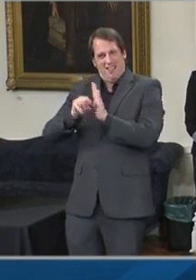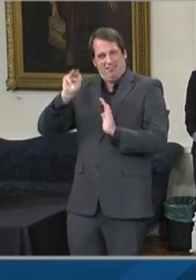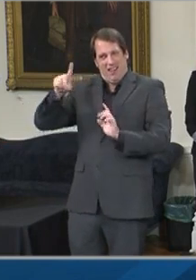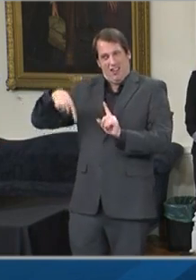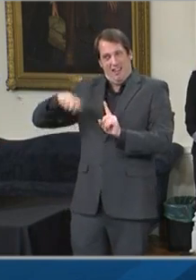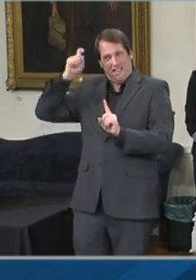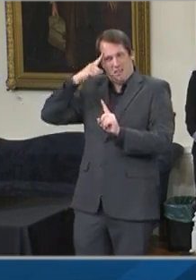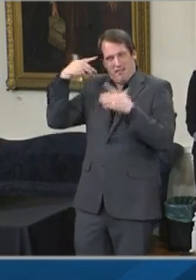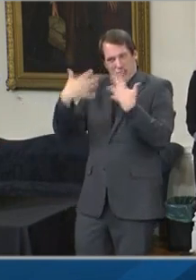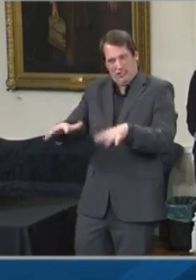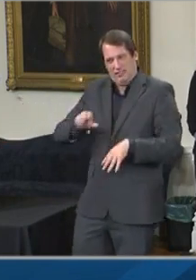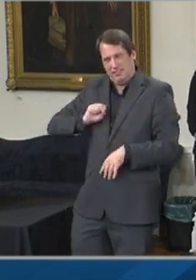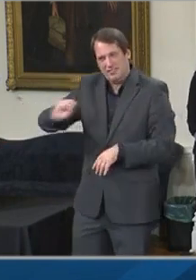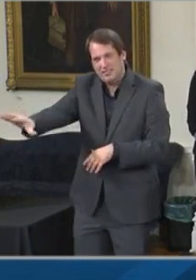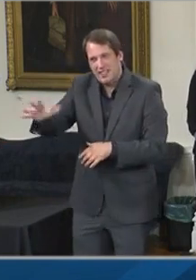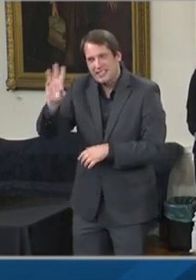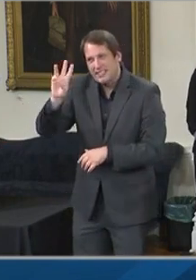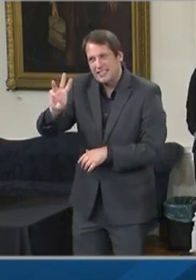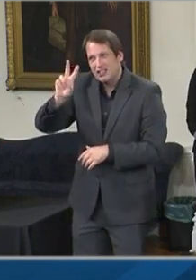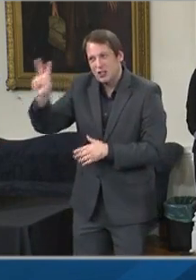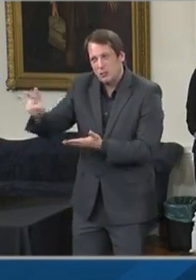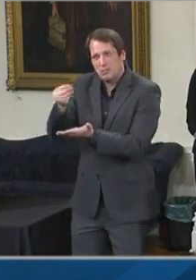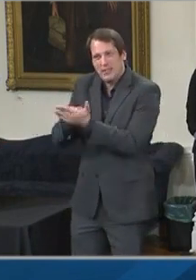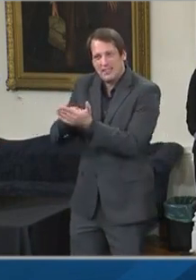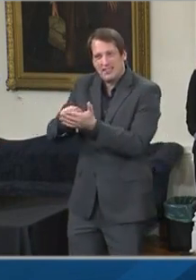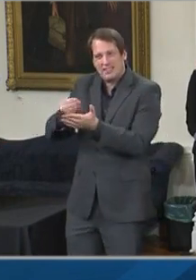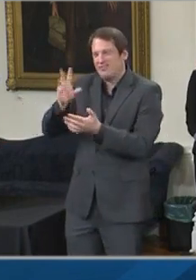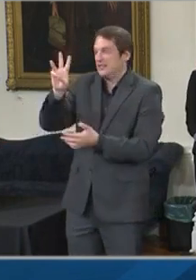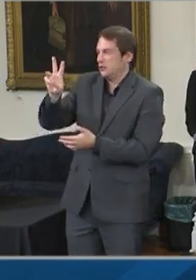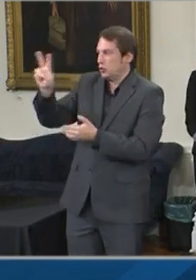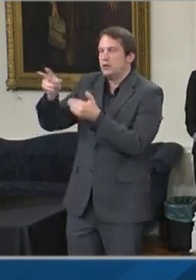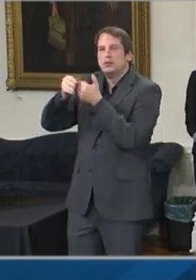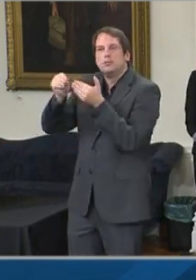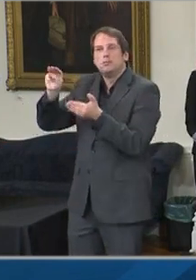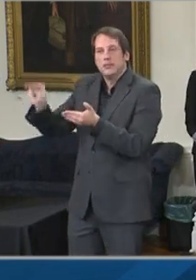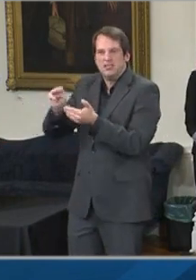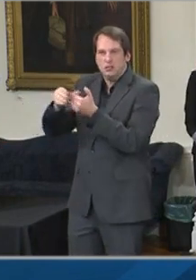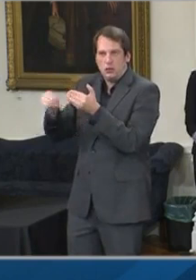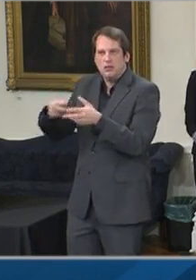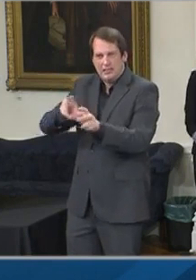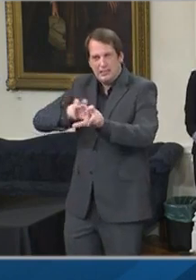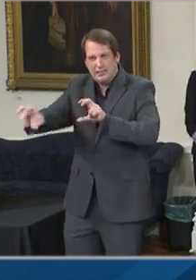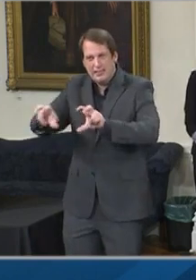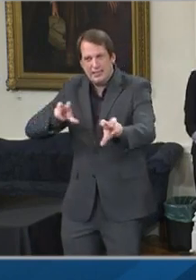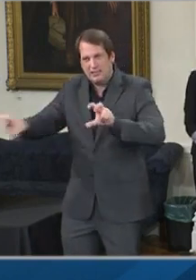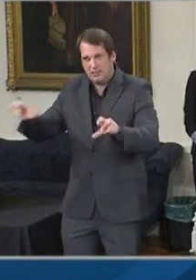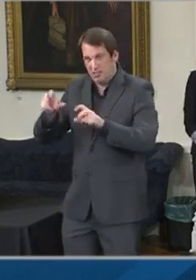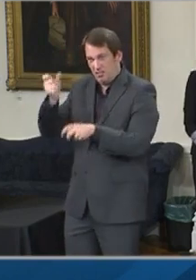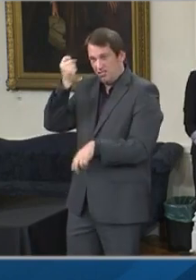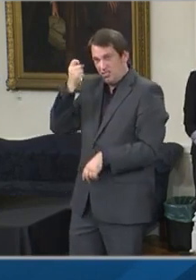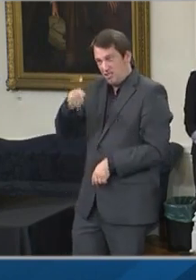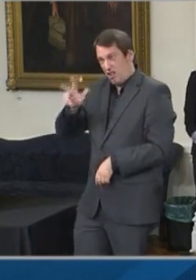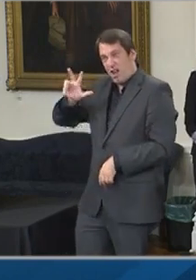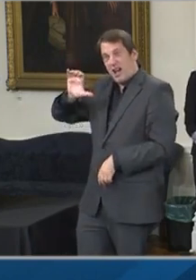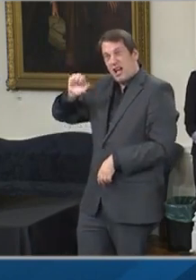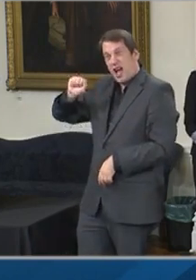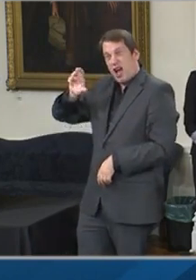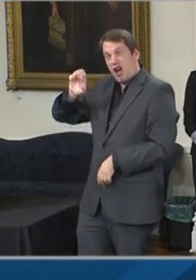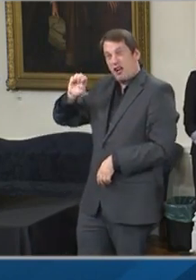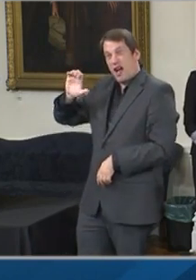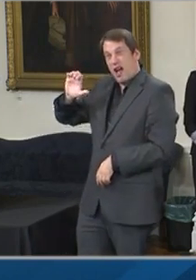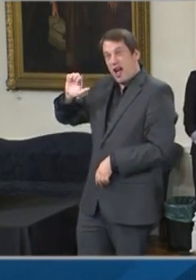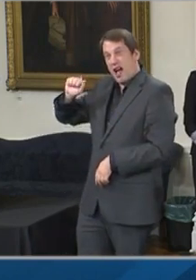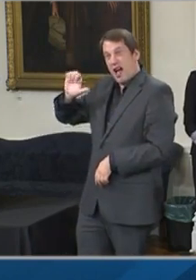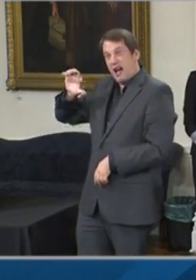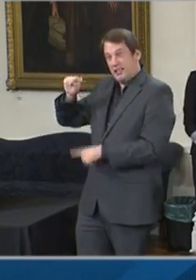CARES Act funding to 19 of our smaller counties, and to date only one-third of that funding has been spent